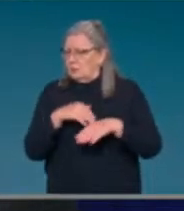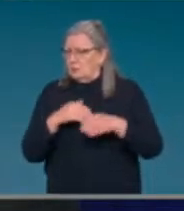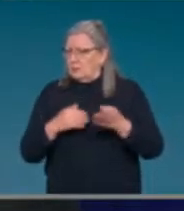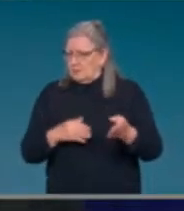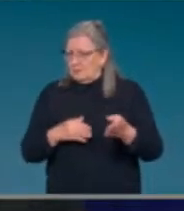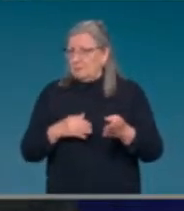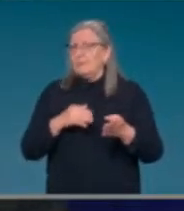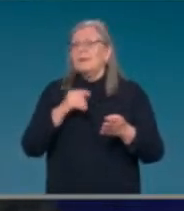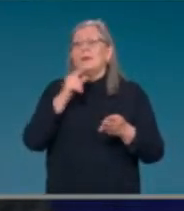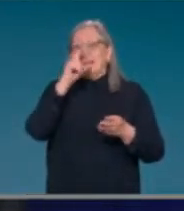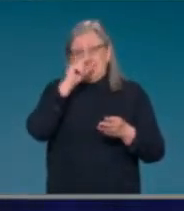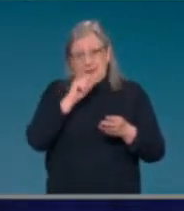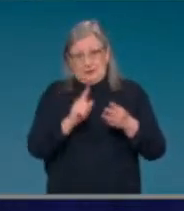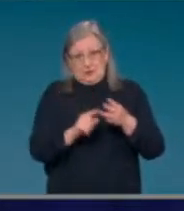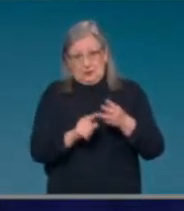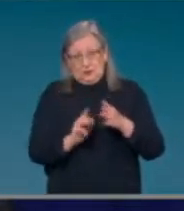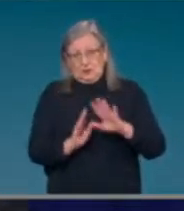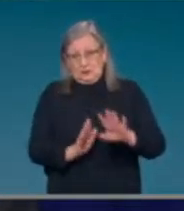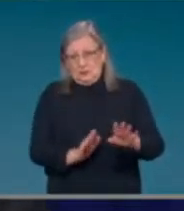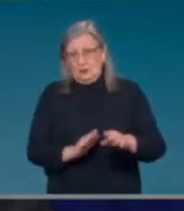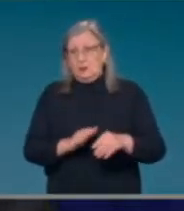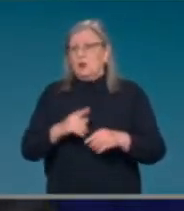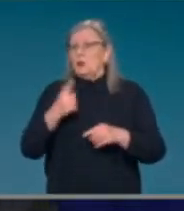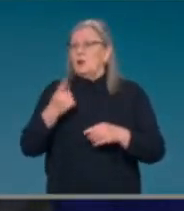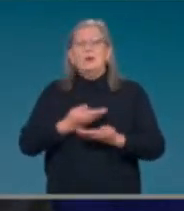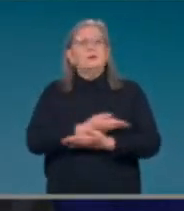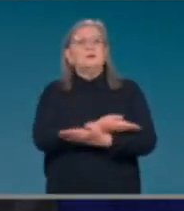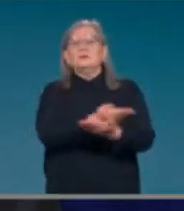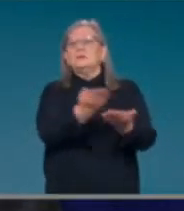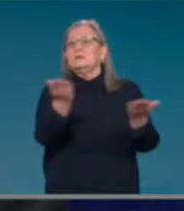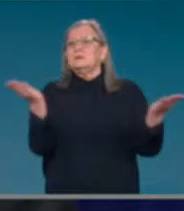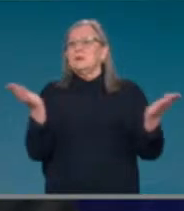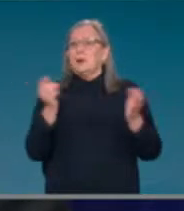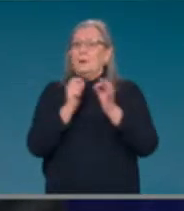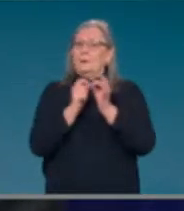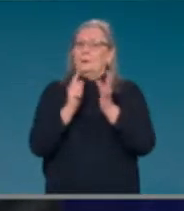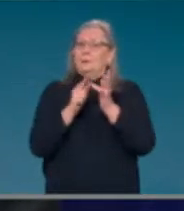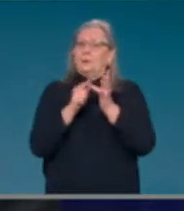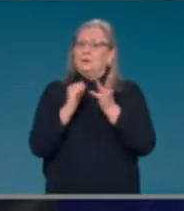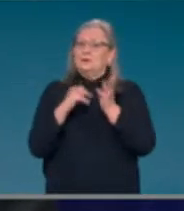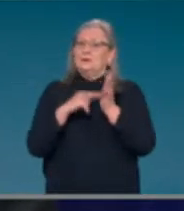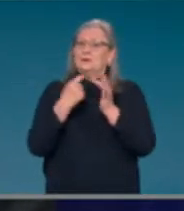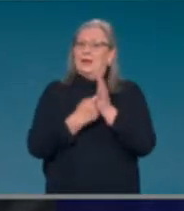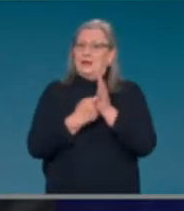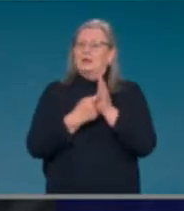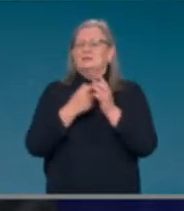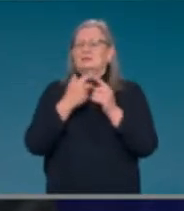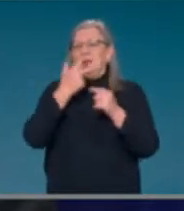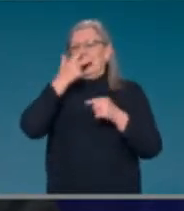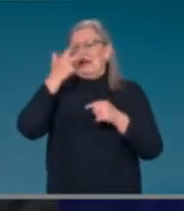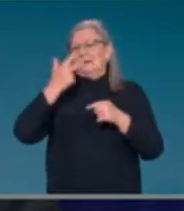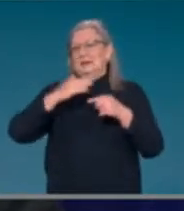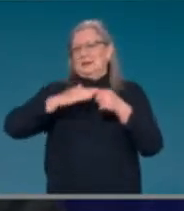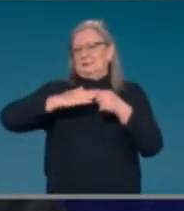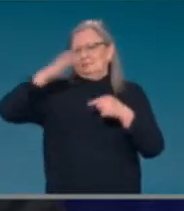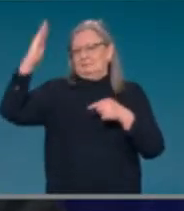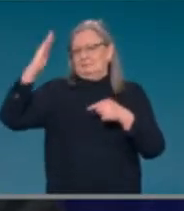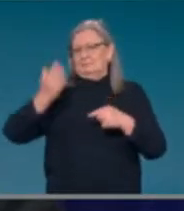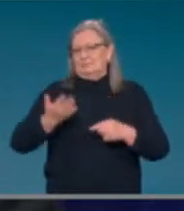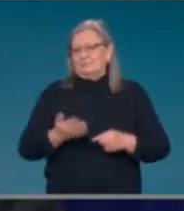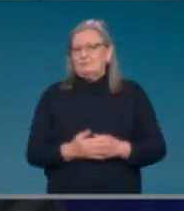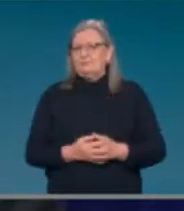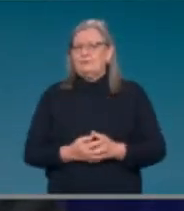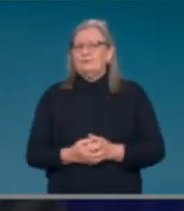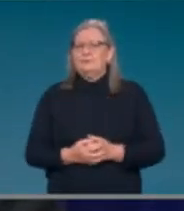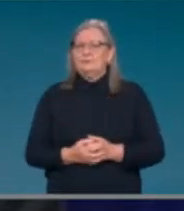the wider population. Now, as the minister said, it's important to reinforce that two doses of